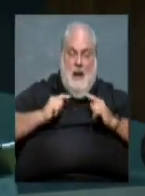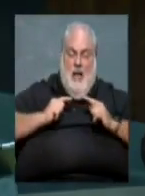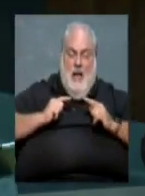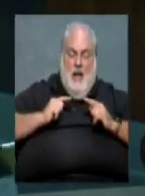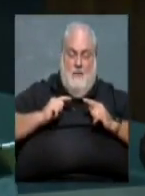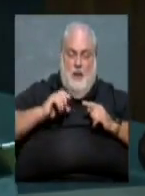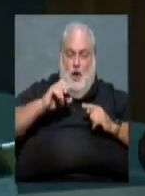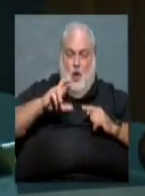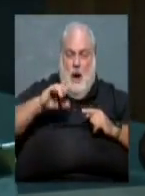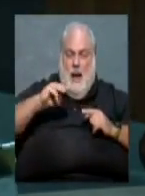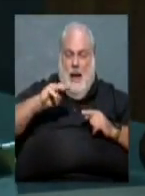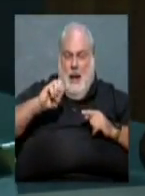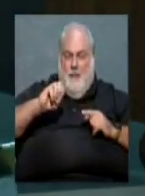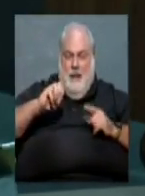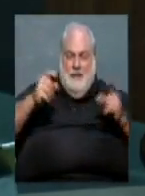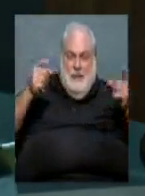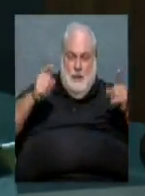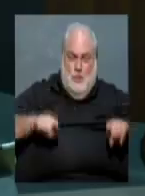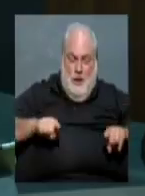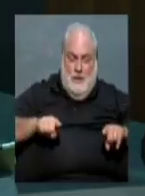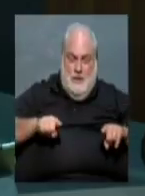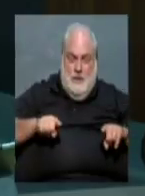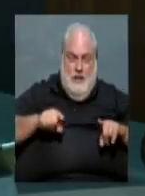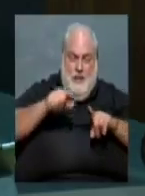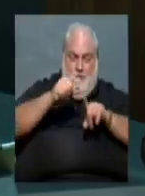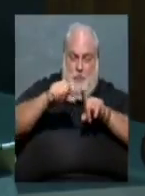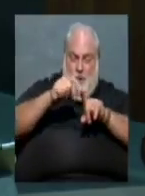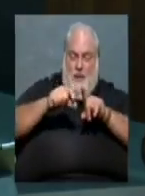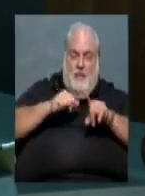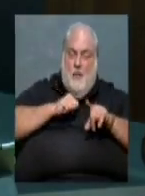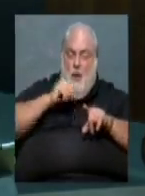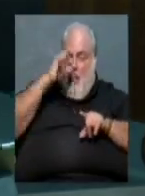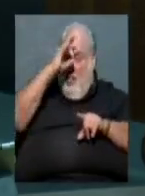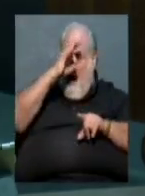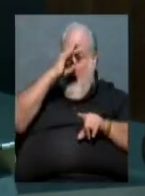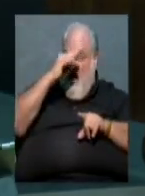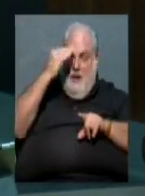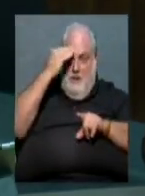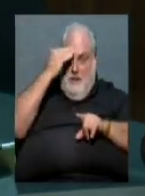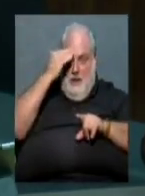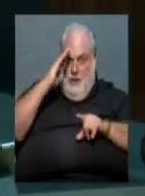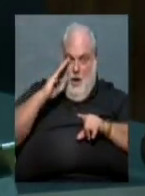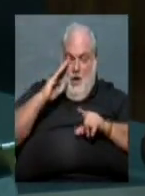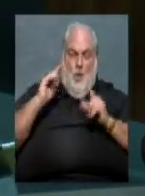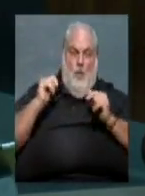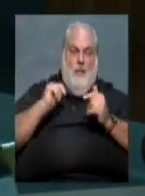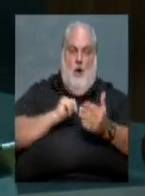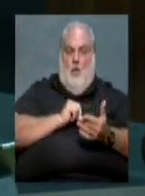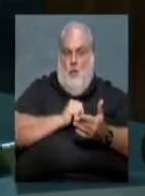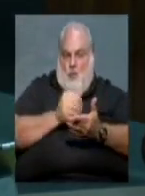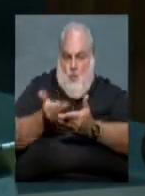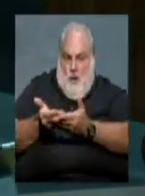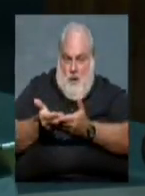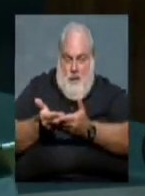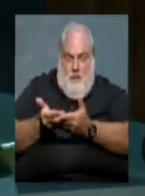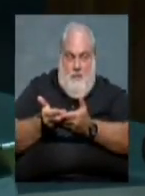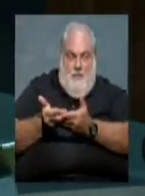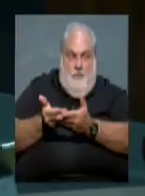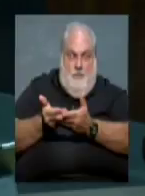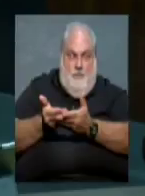bullets and all that kind of stuff, and apparently they weren't aware that it was active whenever they, when they were there.